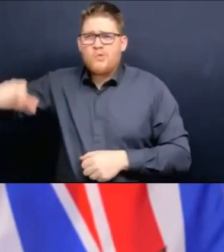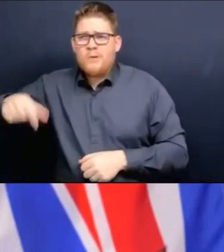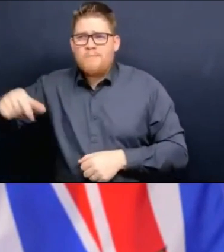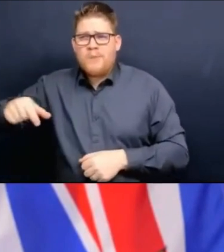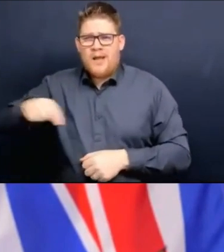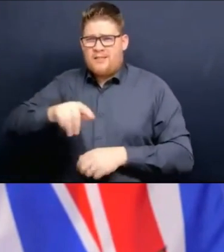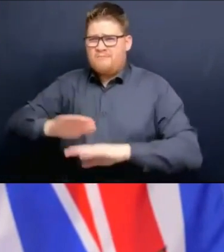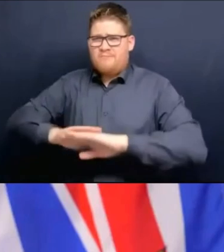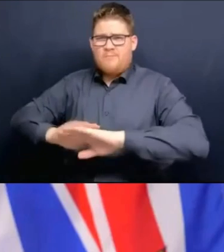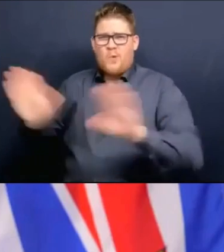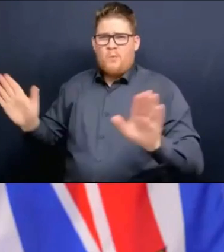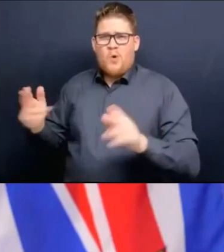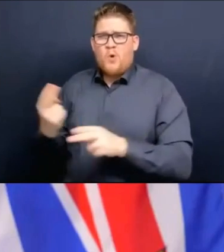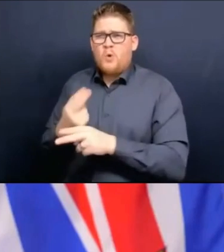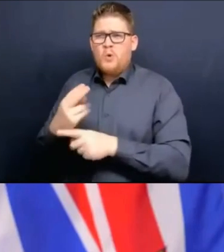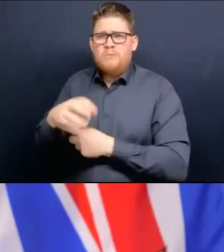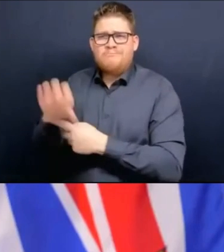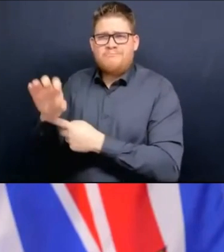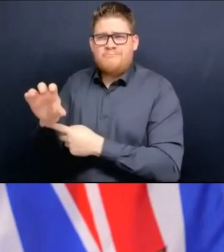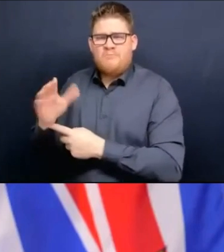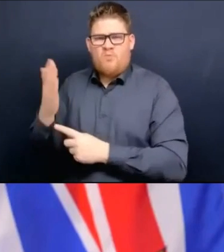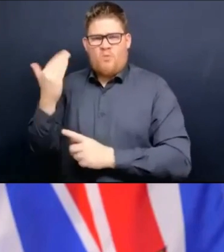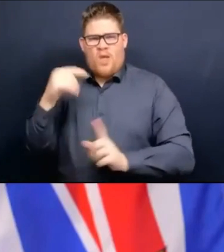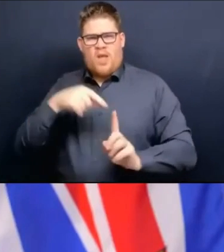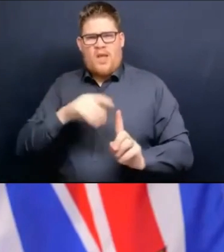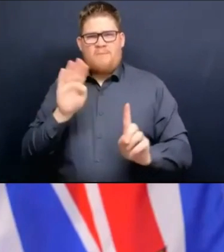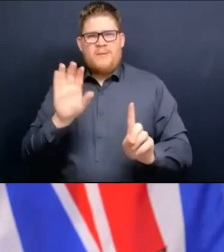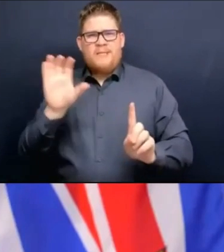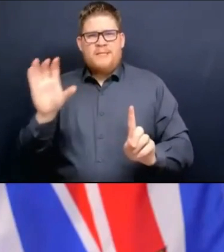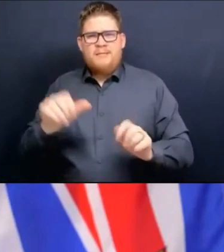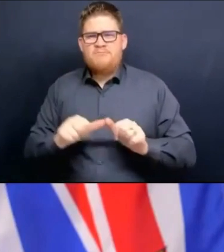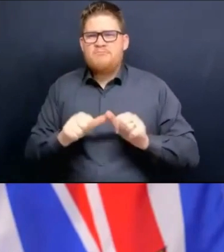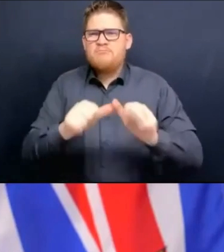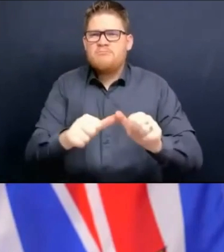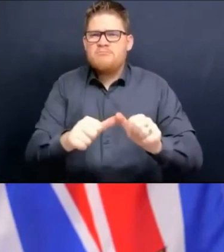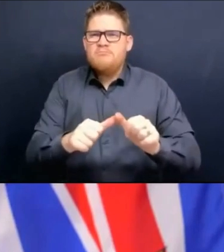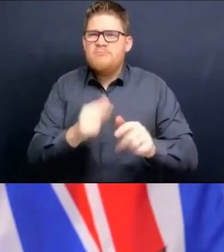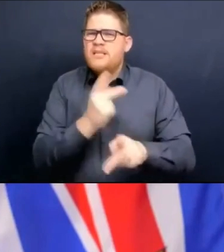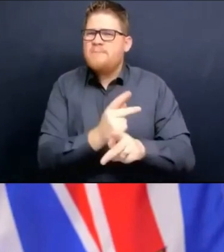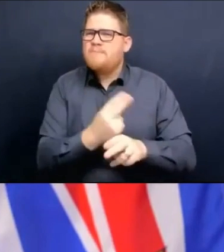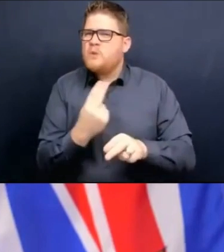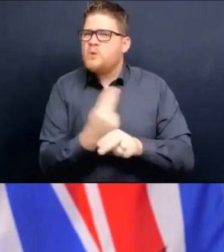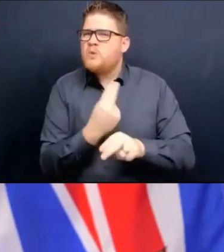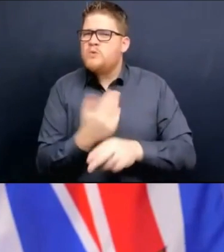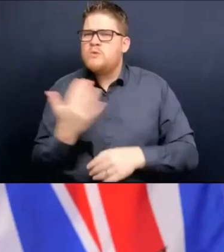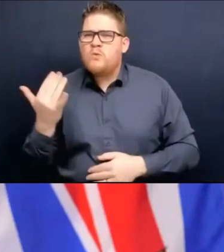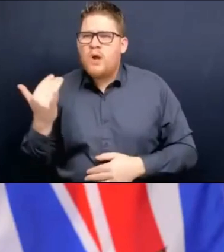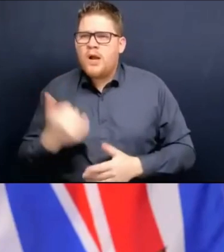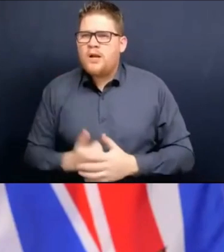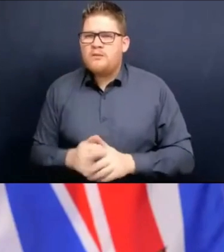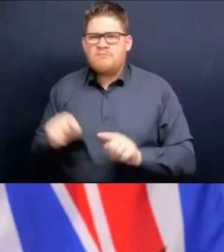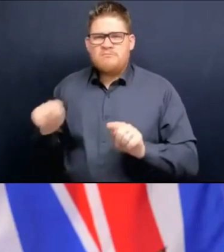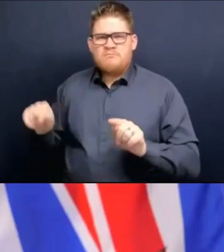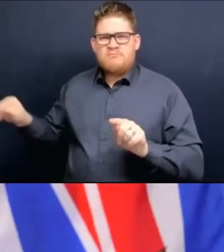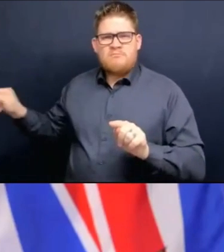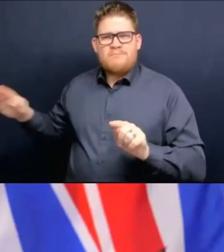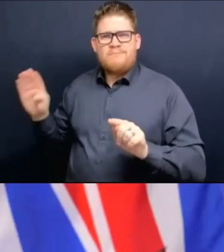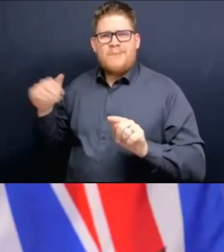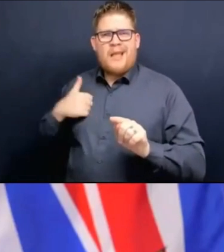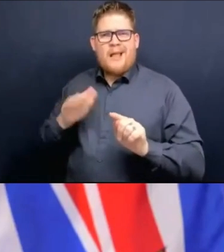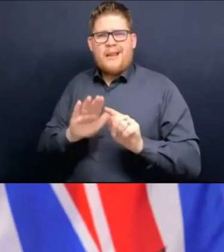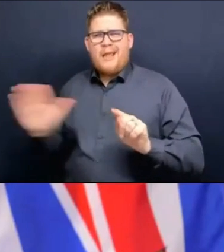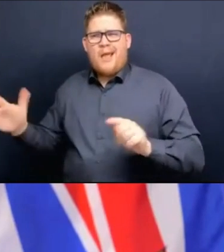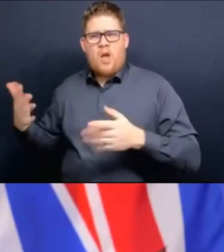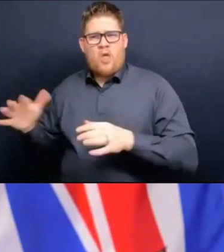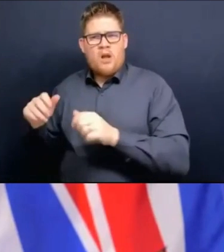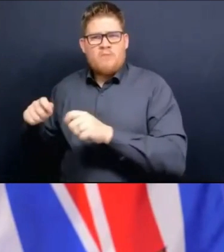Why is British Columbia one of the outliers here in terms of keeping the vaccine card in place? Is this about